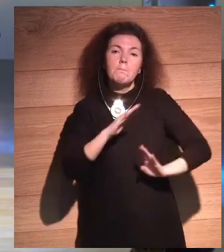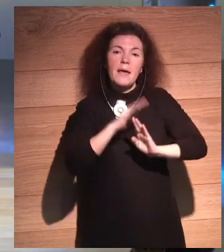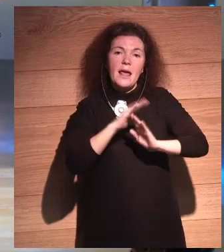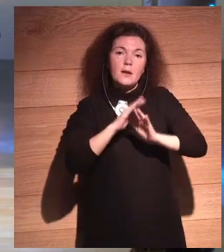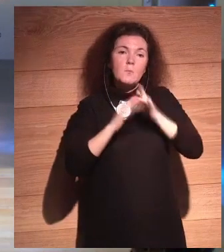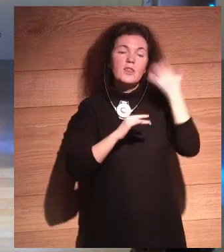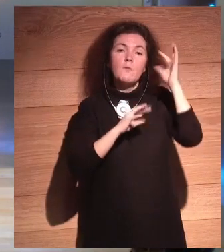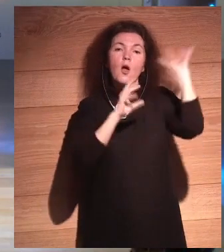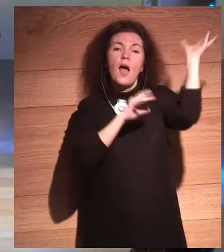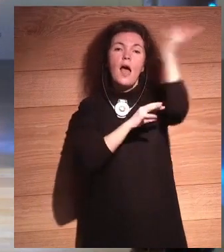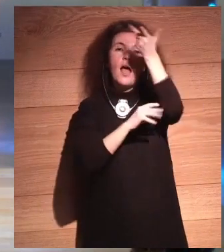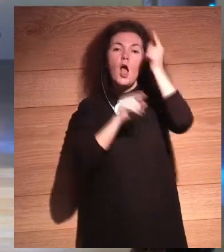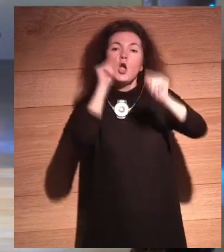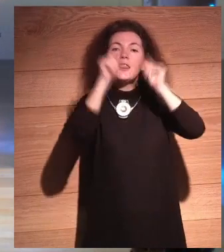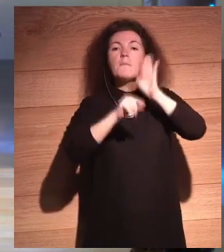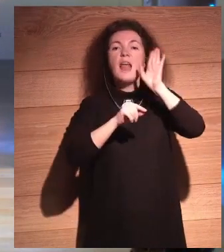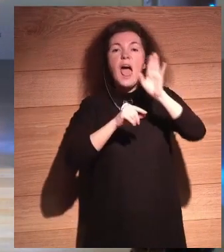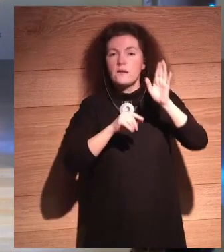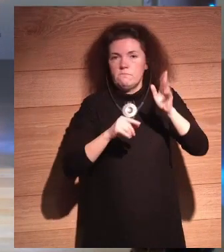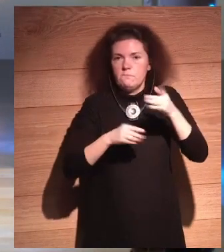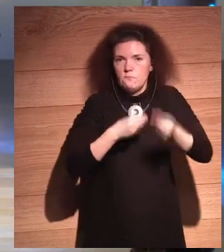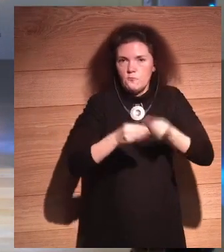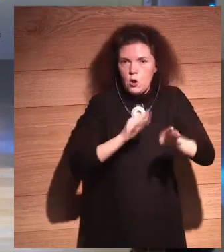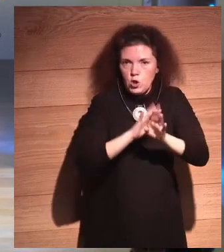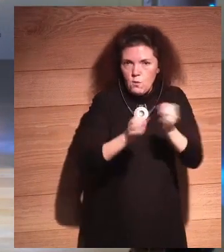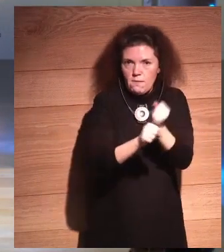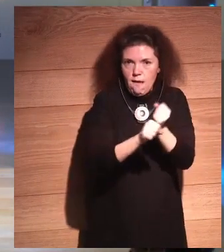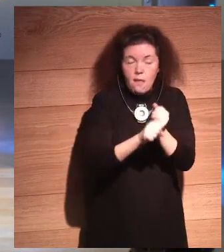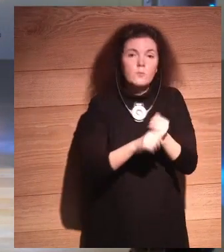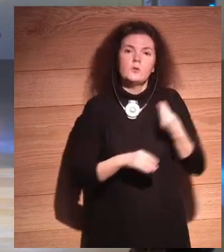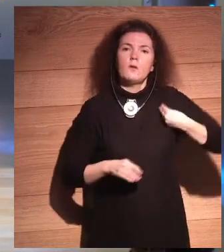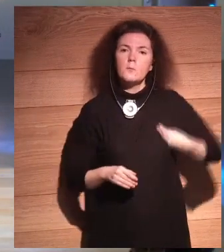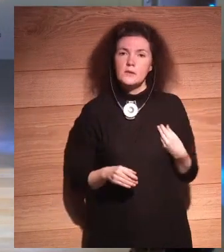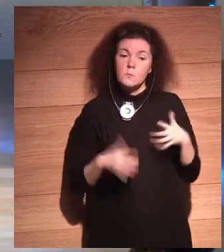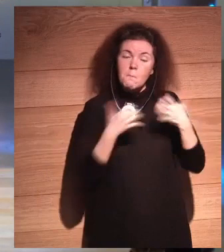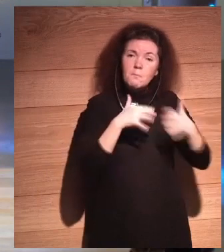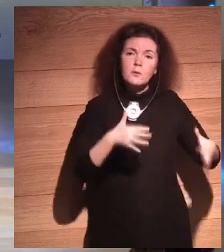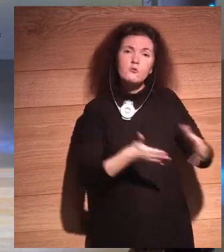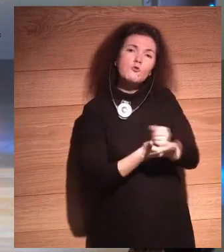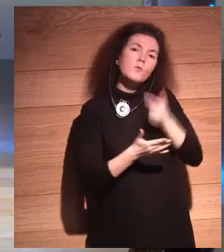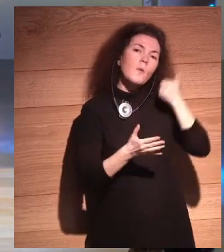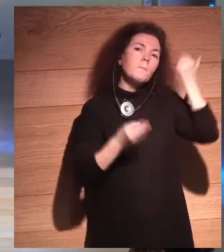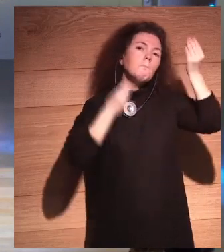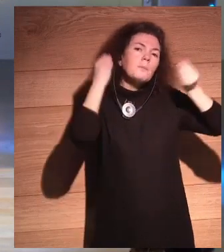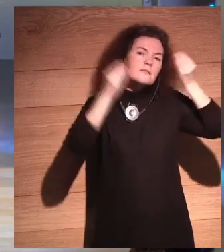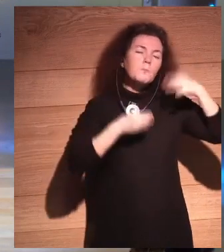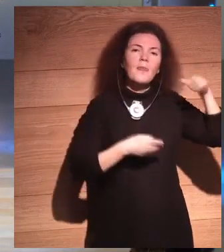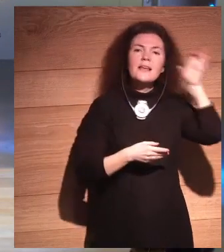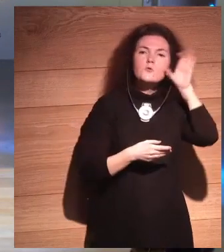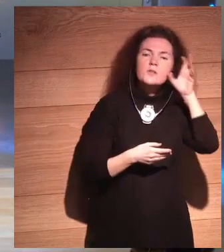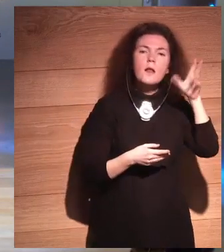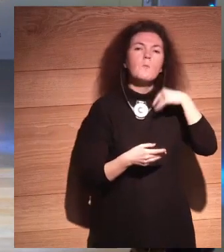Same problem. We're going to have to think a little bit further because now these machines can actually think. They can hear. They can speak.